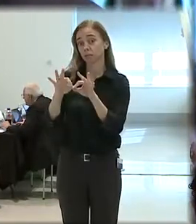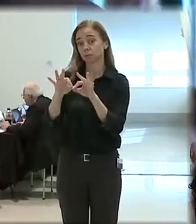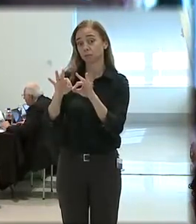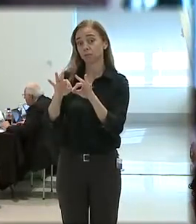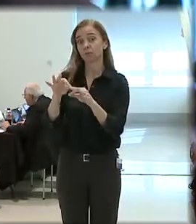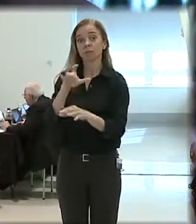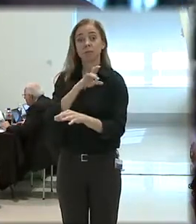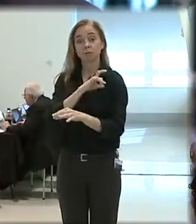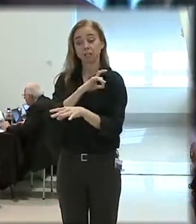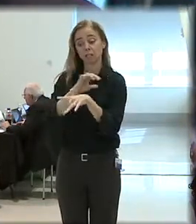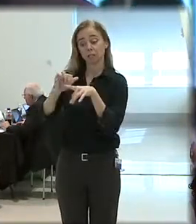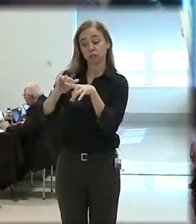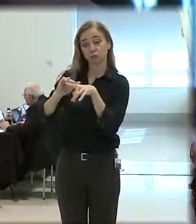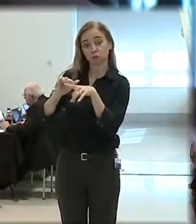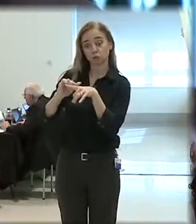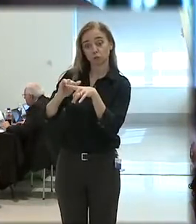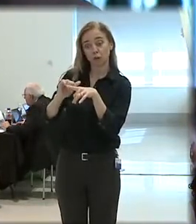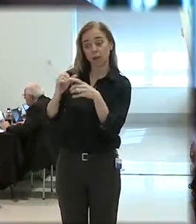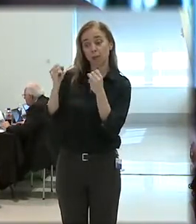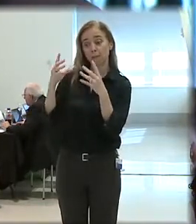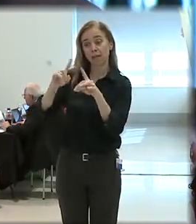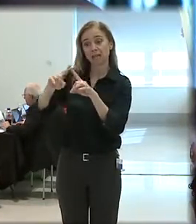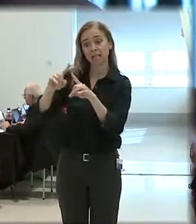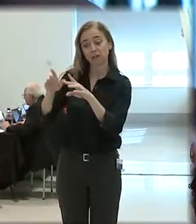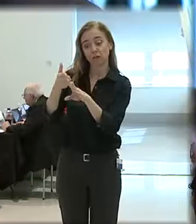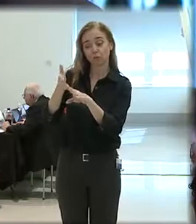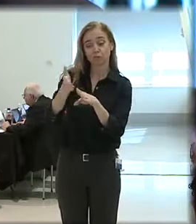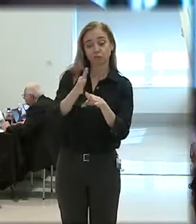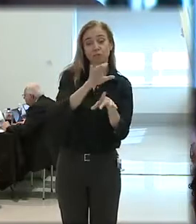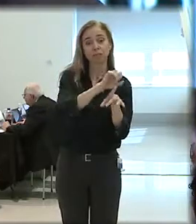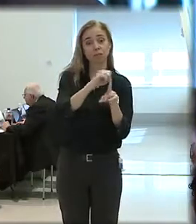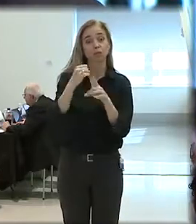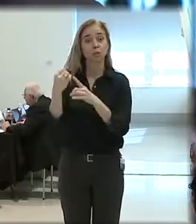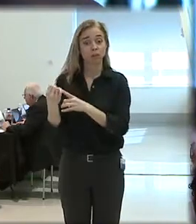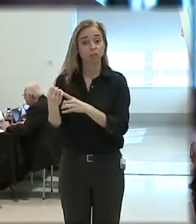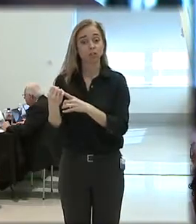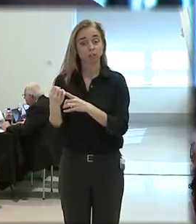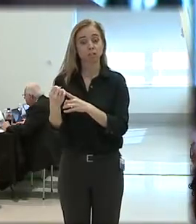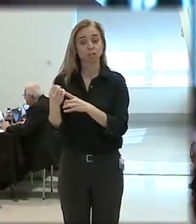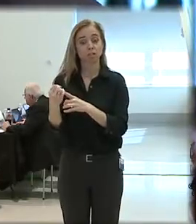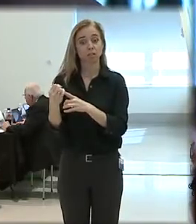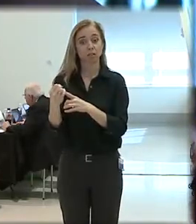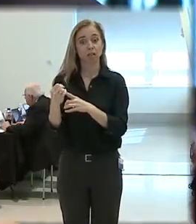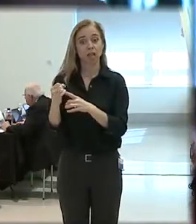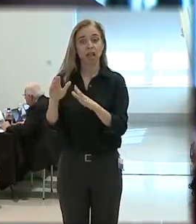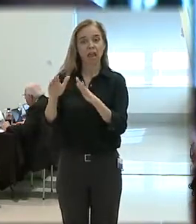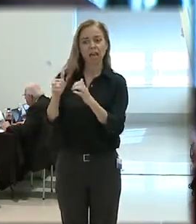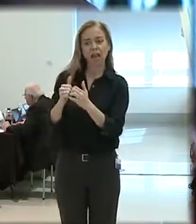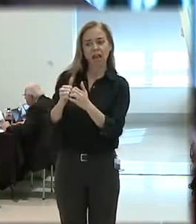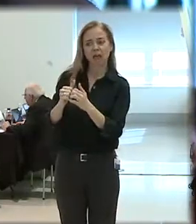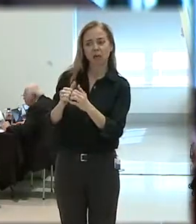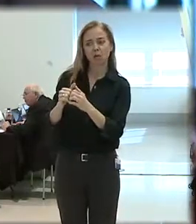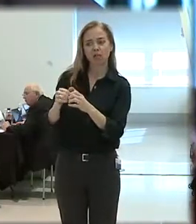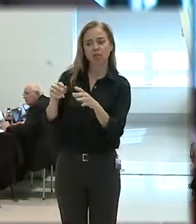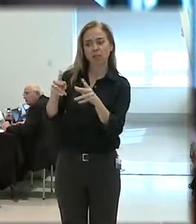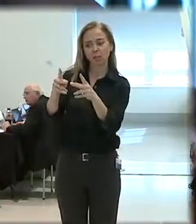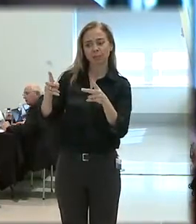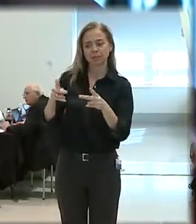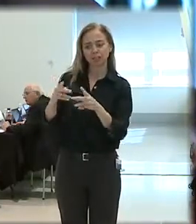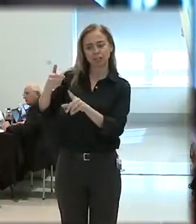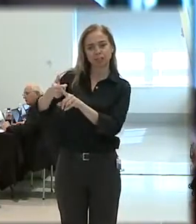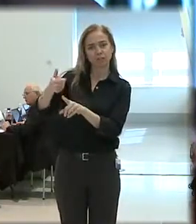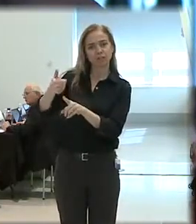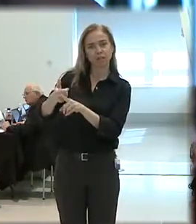police are trained in tactics for many different types of situations, and where they put themselves and how they position themselves